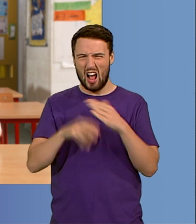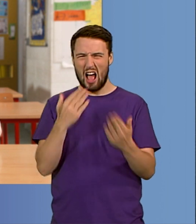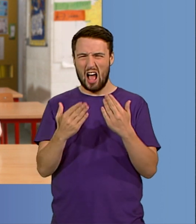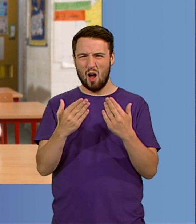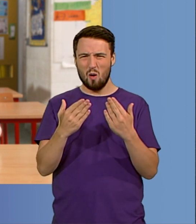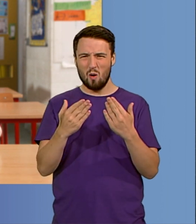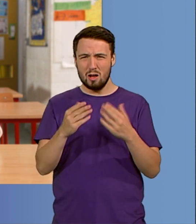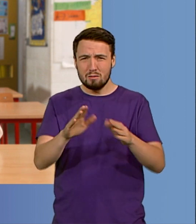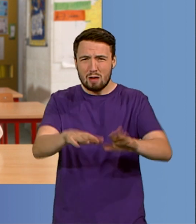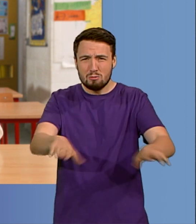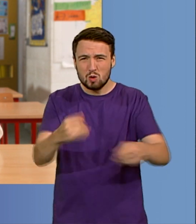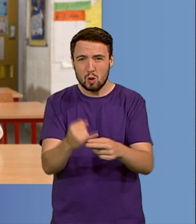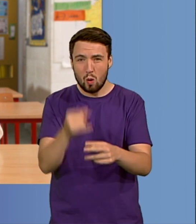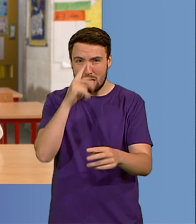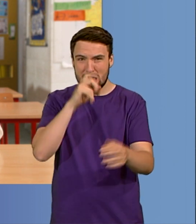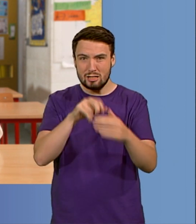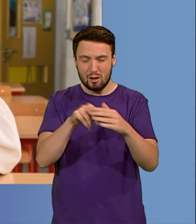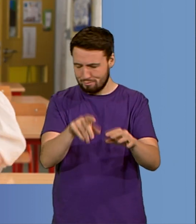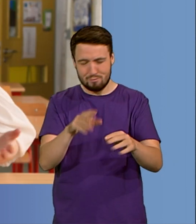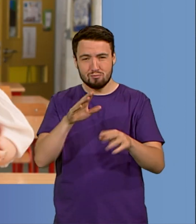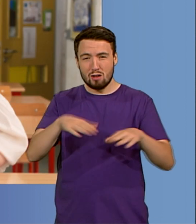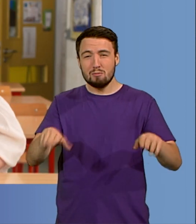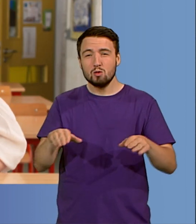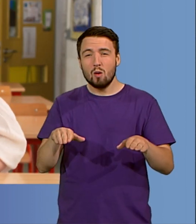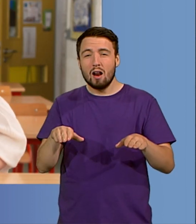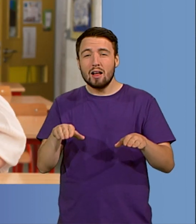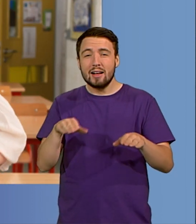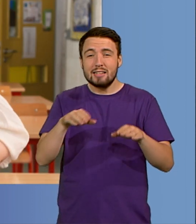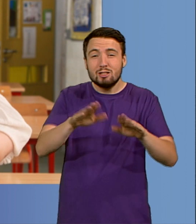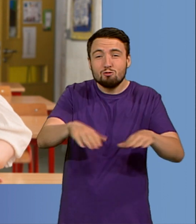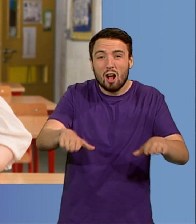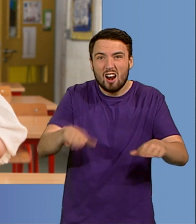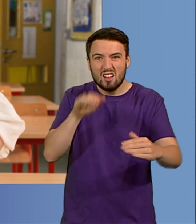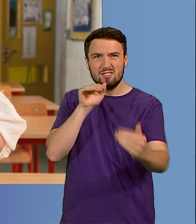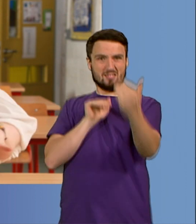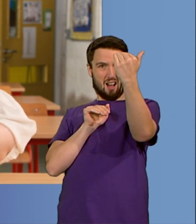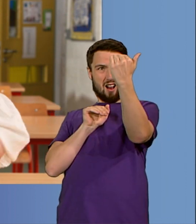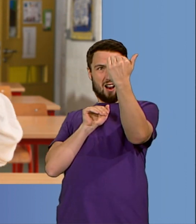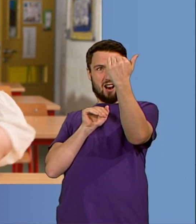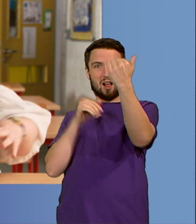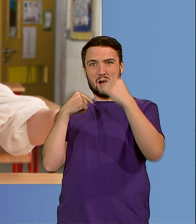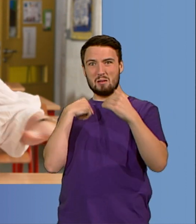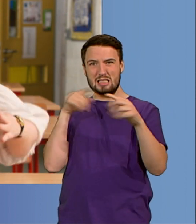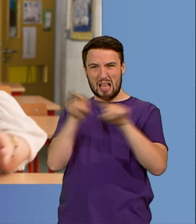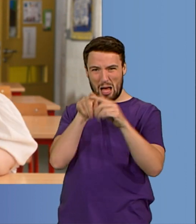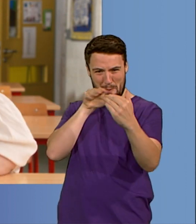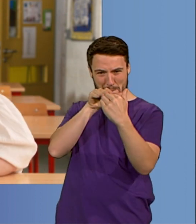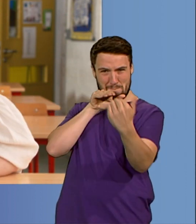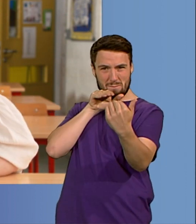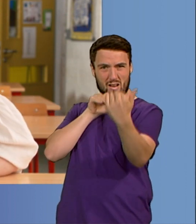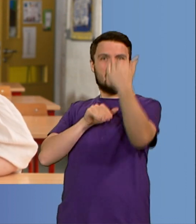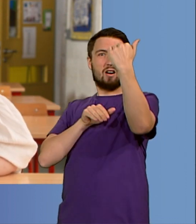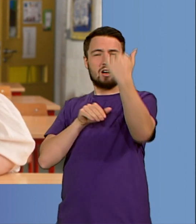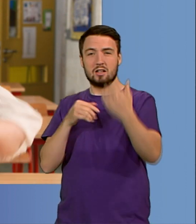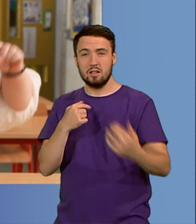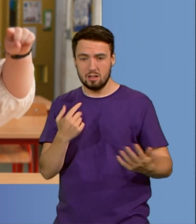and I was supposed to be the teacher. Even something as simple as in my classroom we didn't have desks and chairs laid out like this.